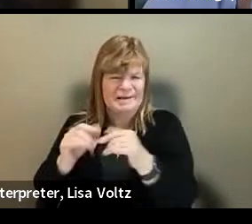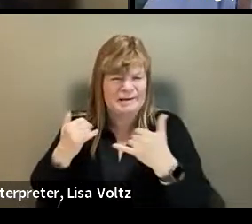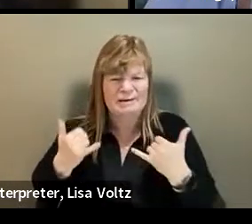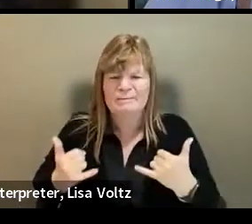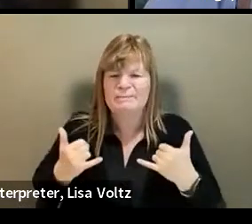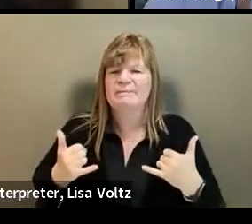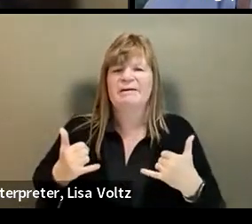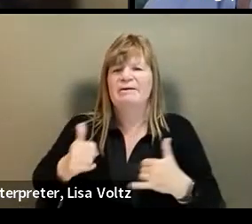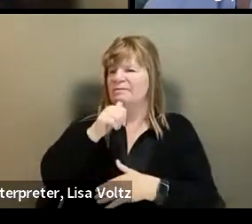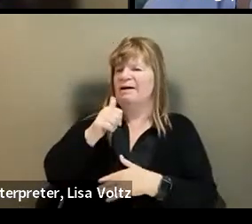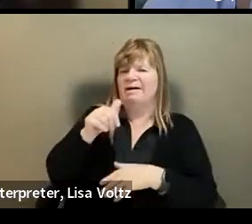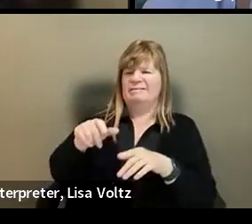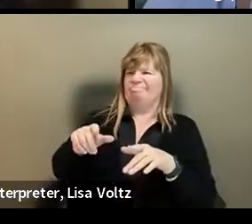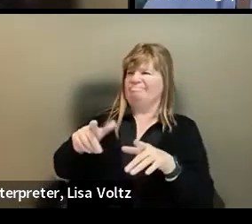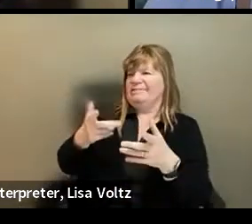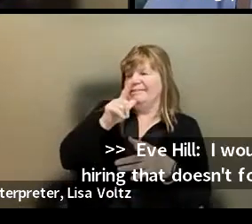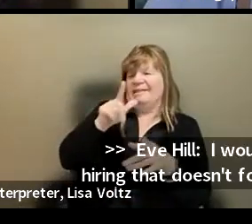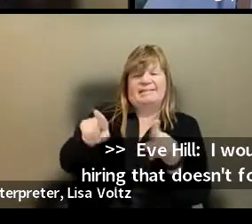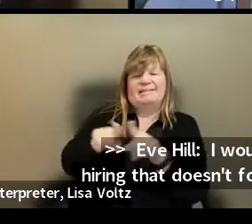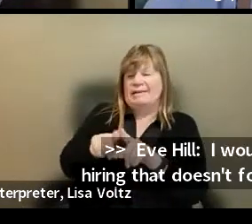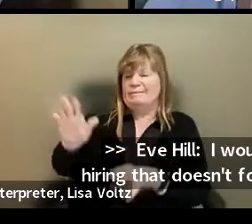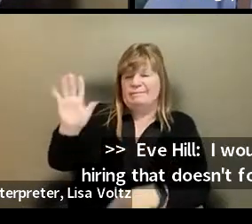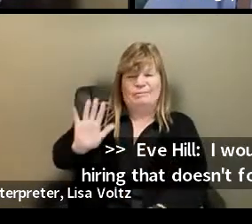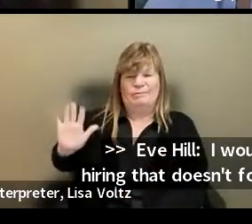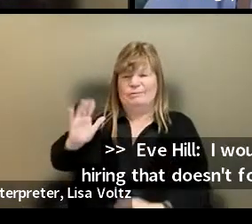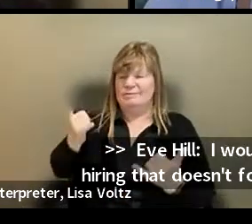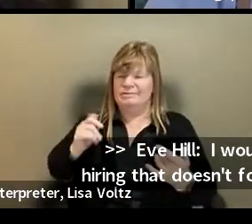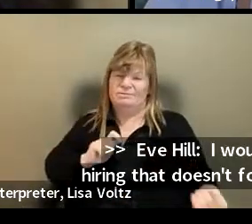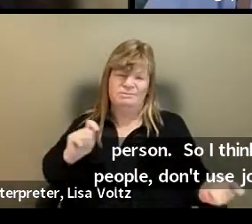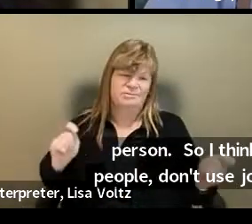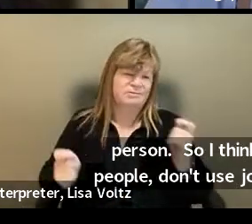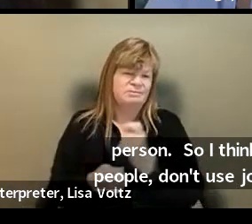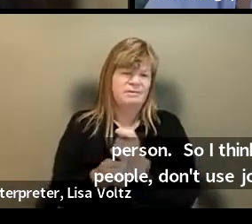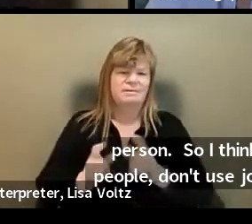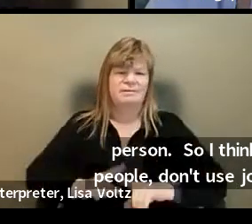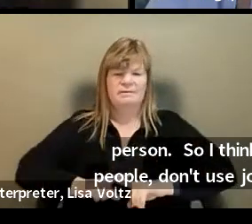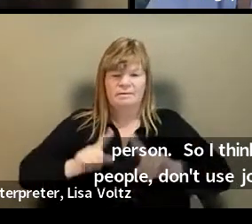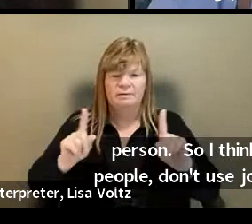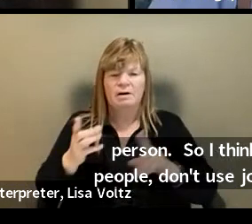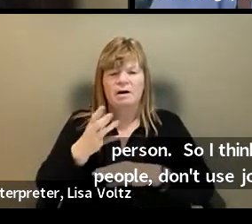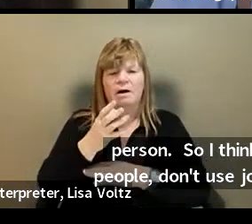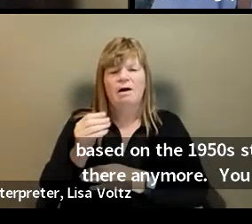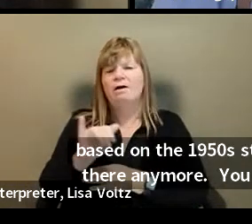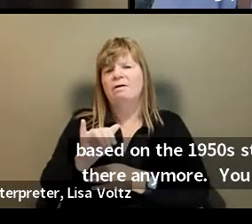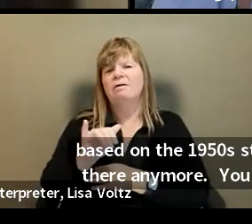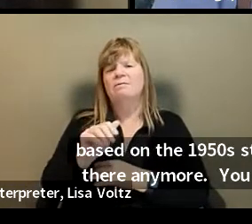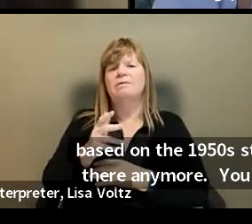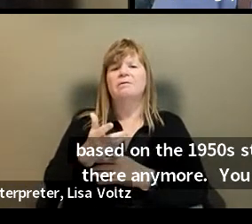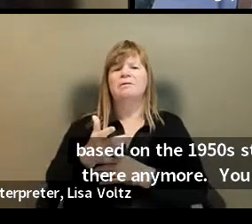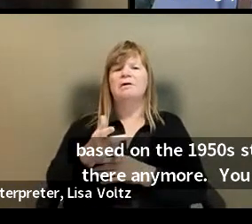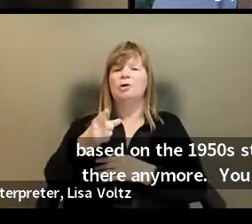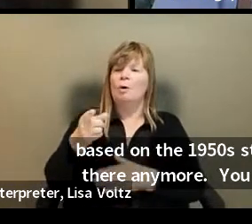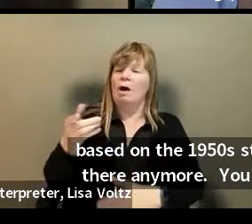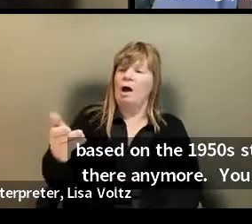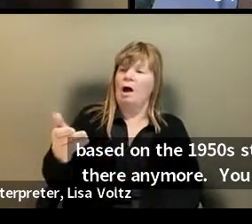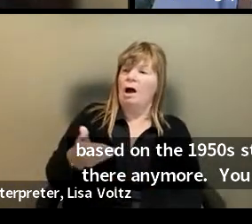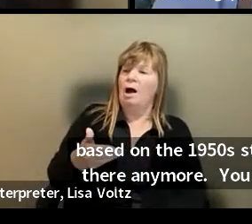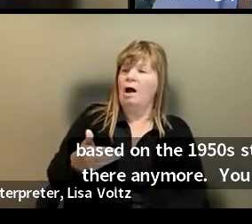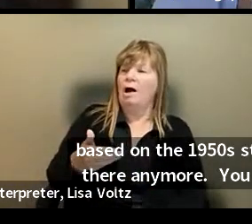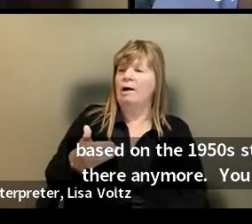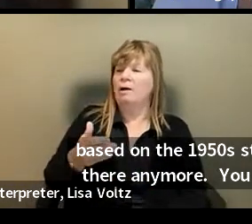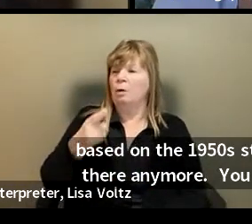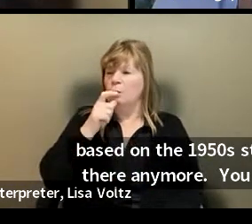not hiring that person anymore. And then don't also don't do hiring based on who your